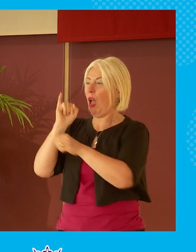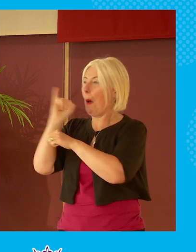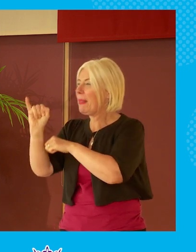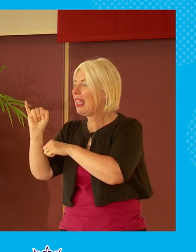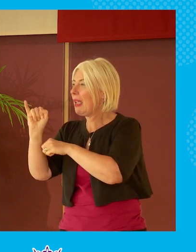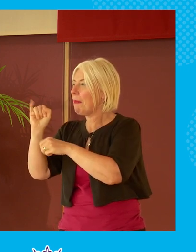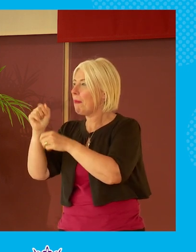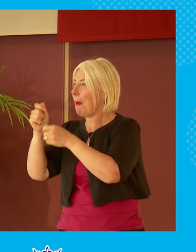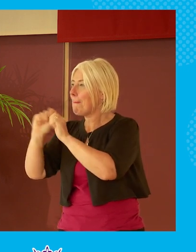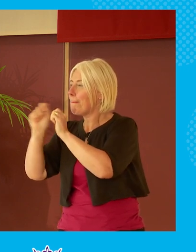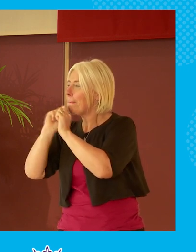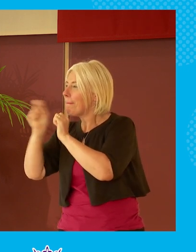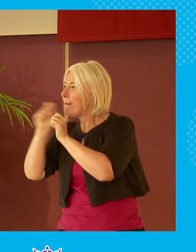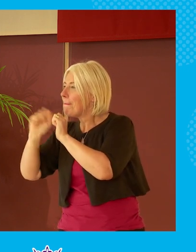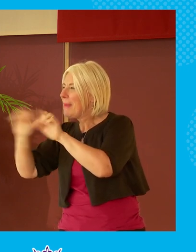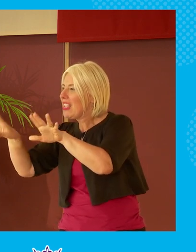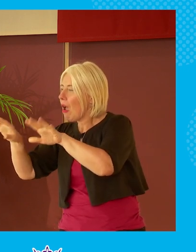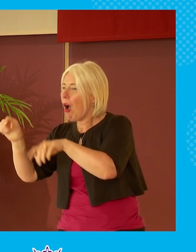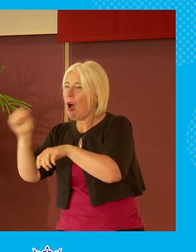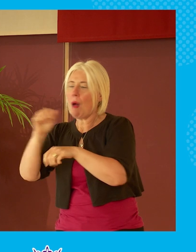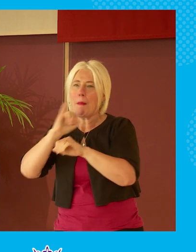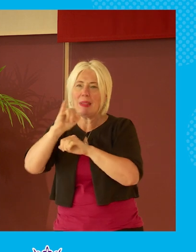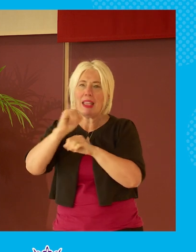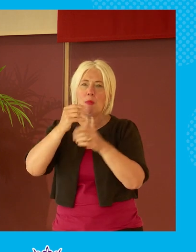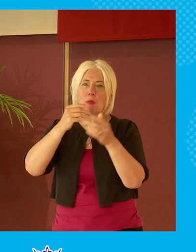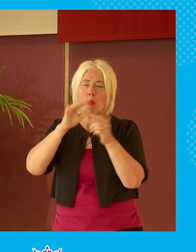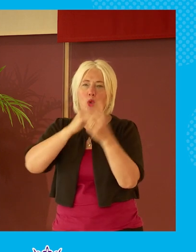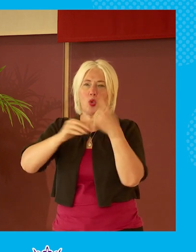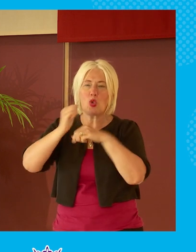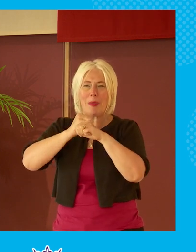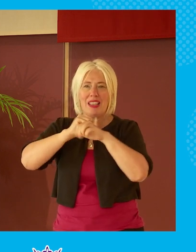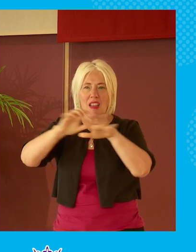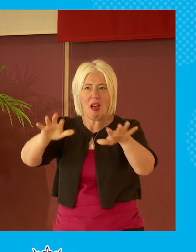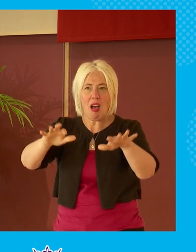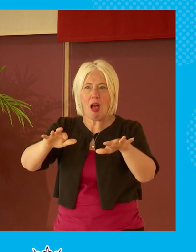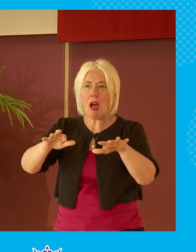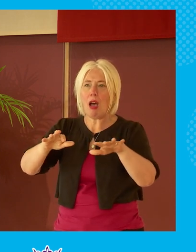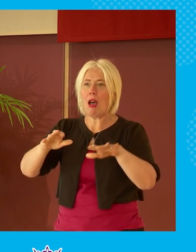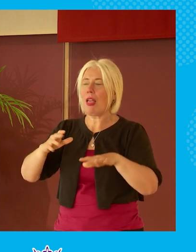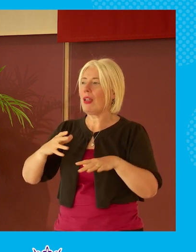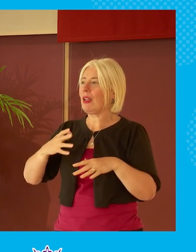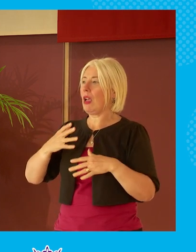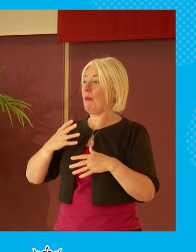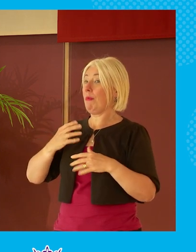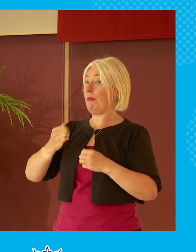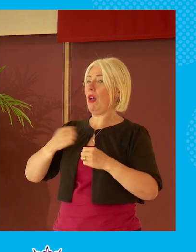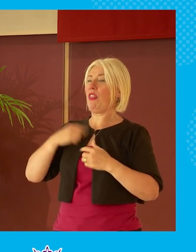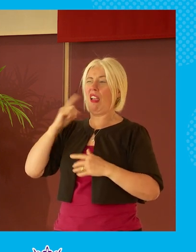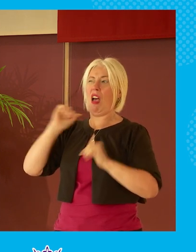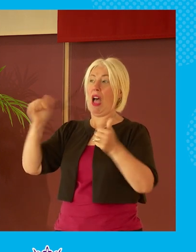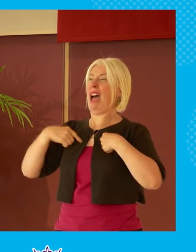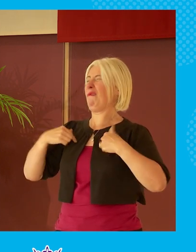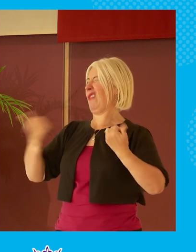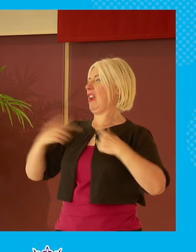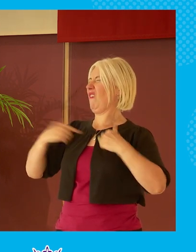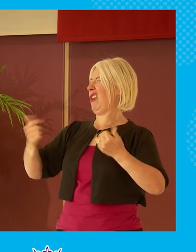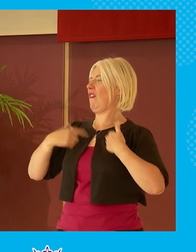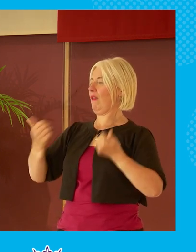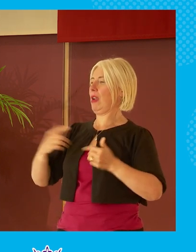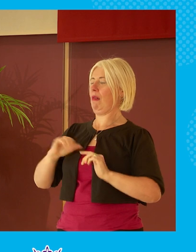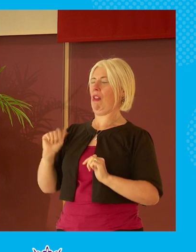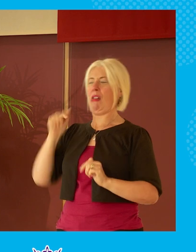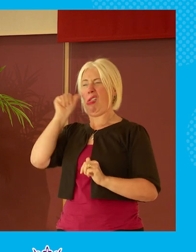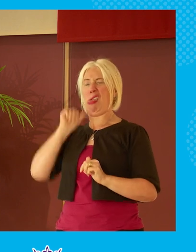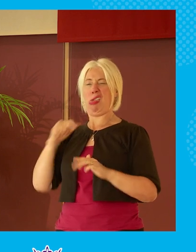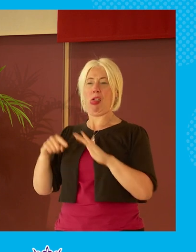media but it allows us uh i get it a free um jail card in terms of our own behavior and as i say some of those who are quickest